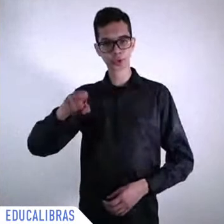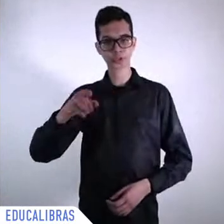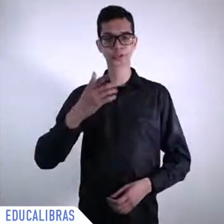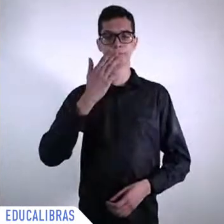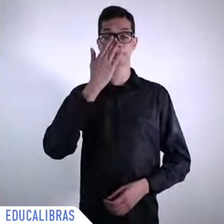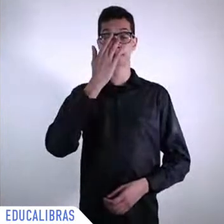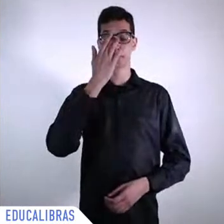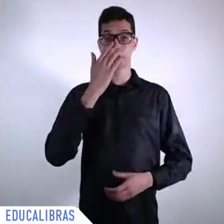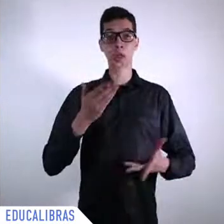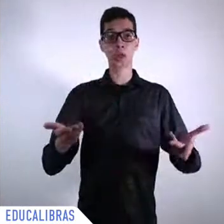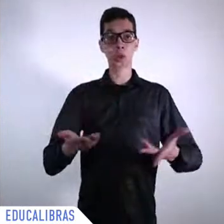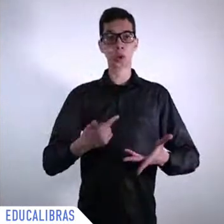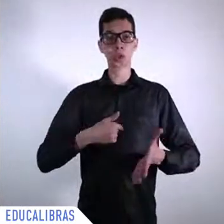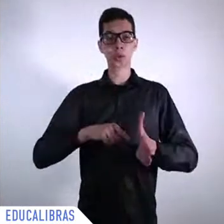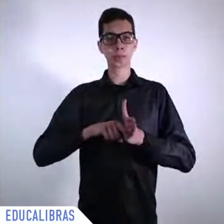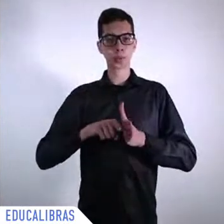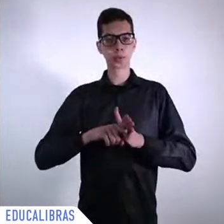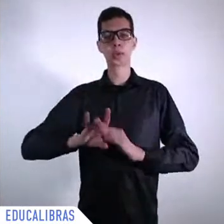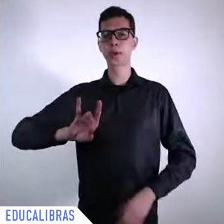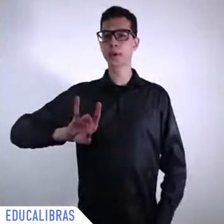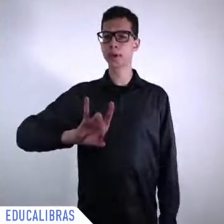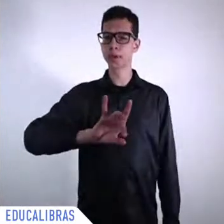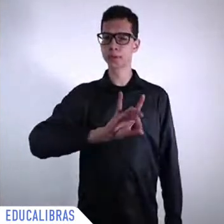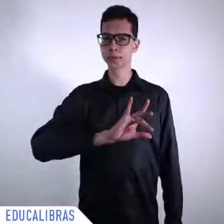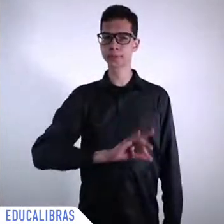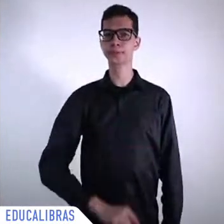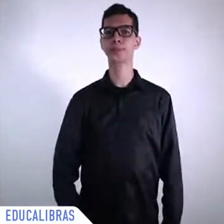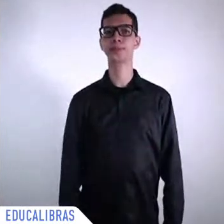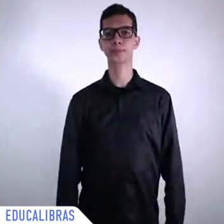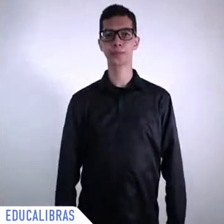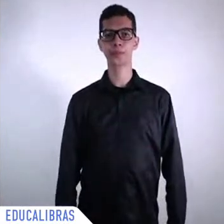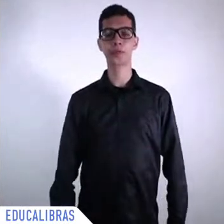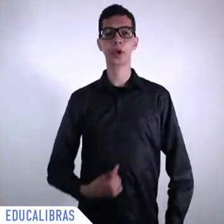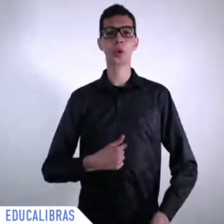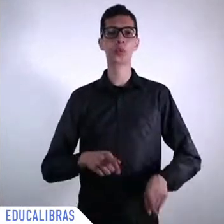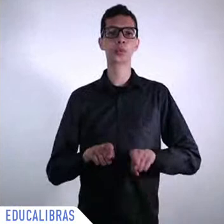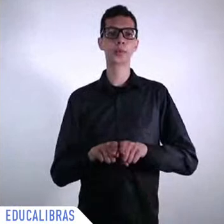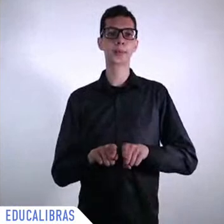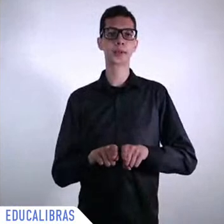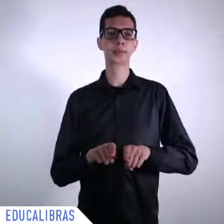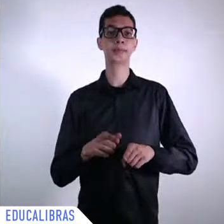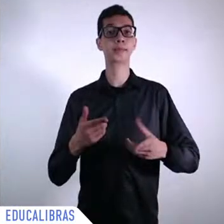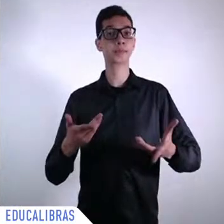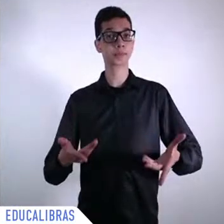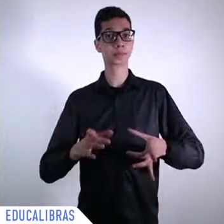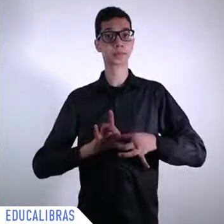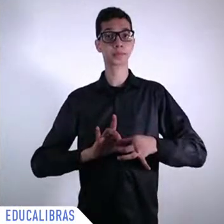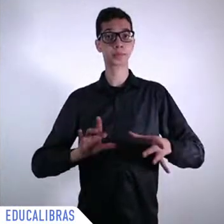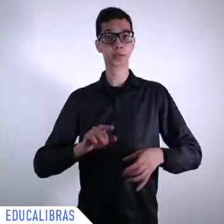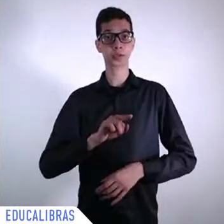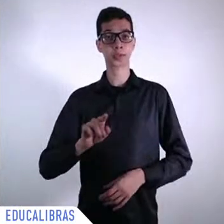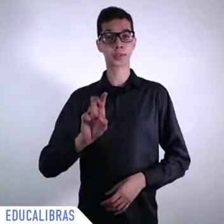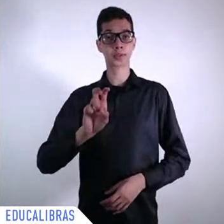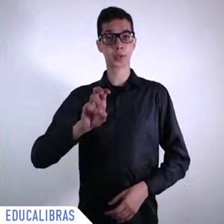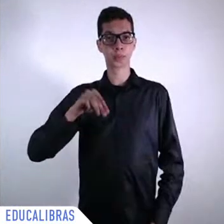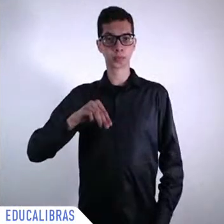to allow you to answer in five minutes each something like that so that we can keep in time so